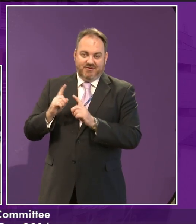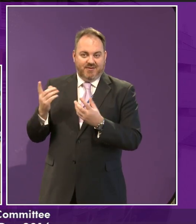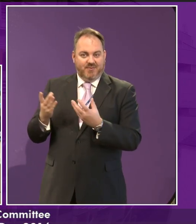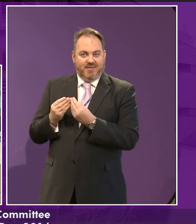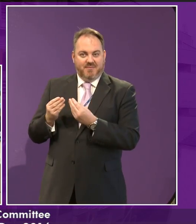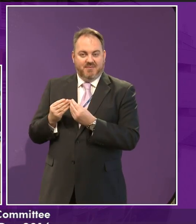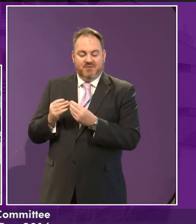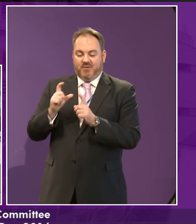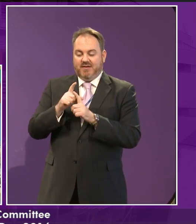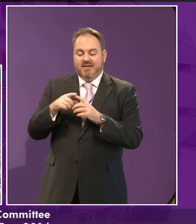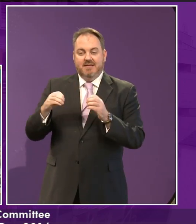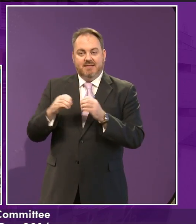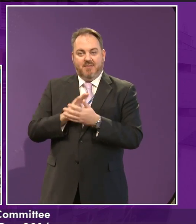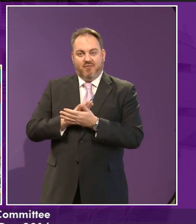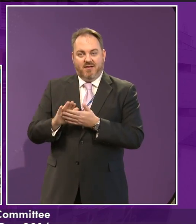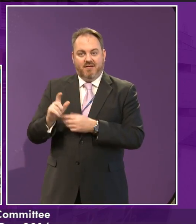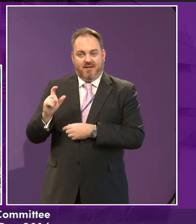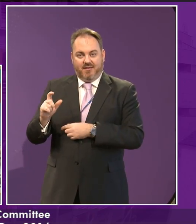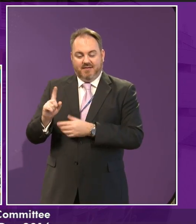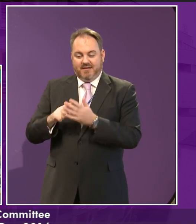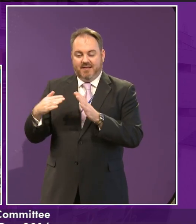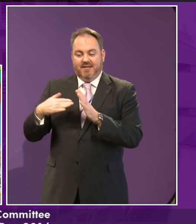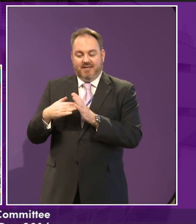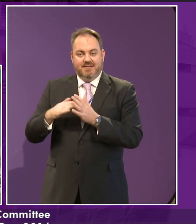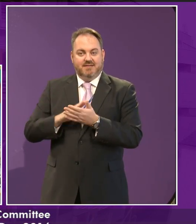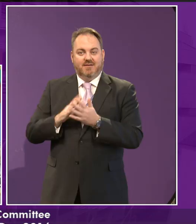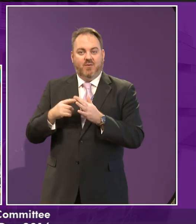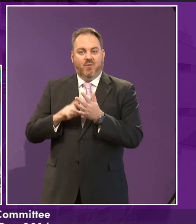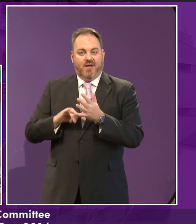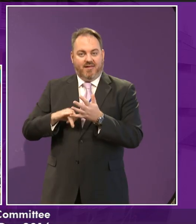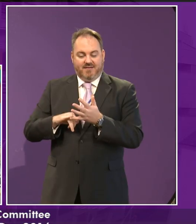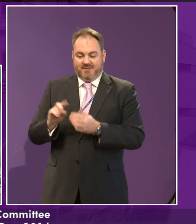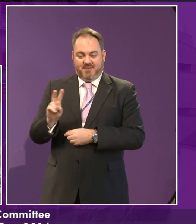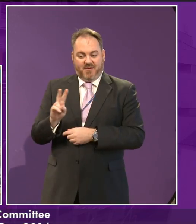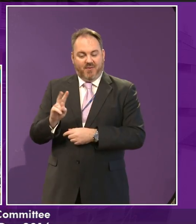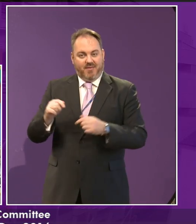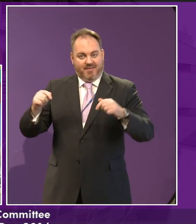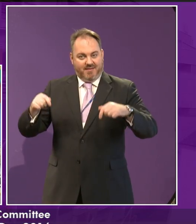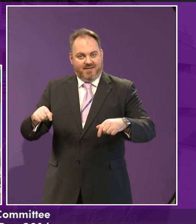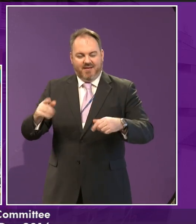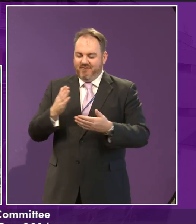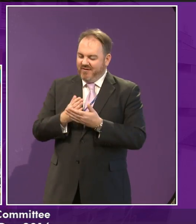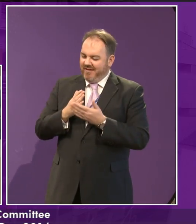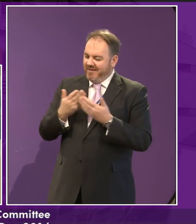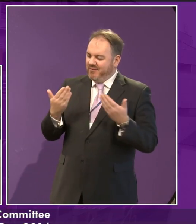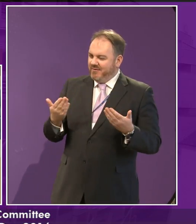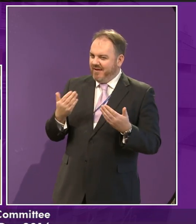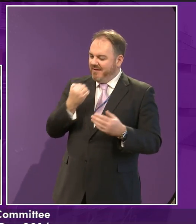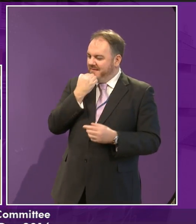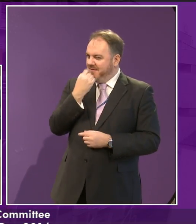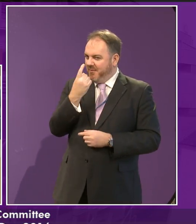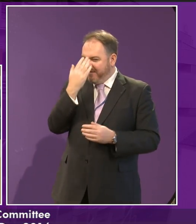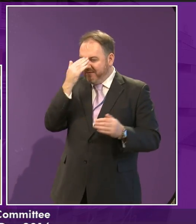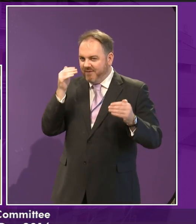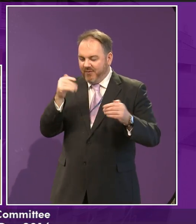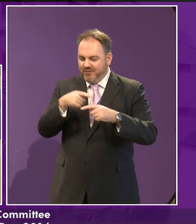well. So we've got Deborah Catland and Liz Wells, who are the teachers. But our focus today are the kids. We're really, really pleased for you to